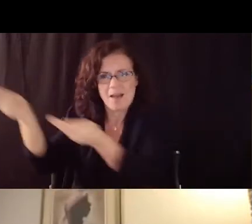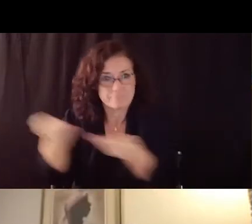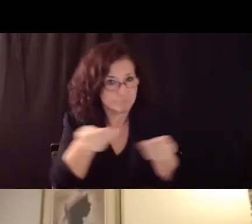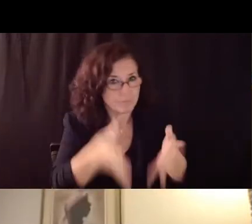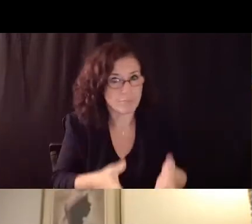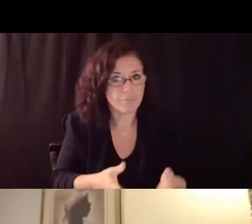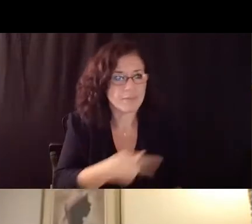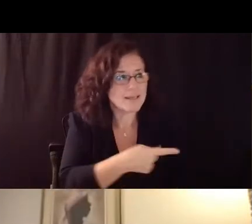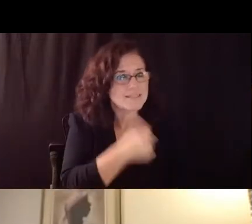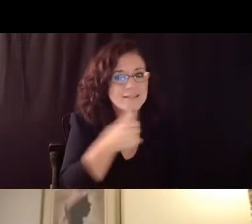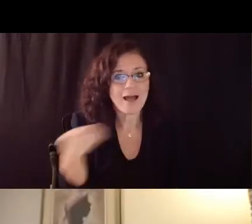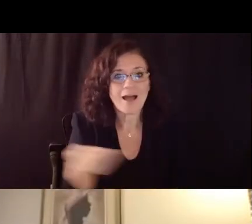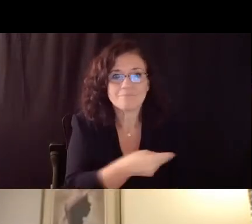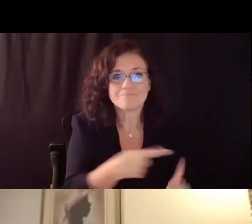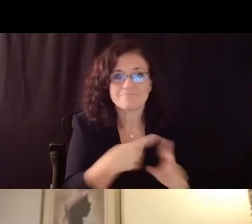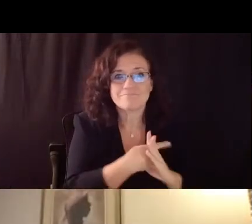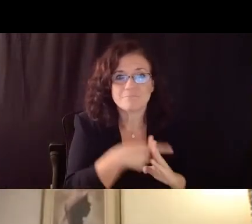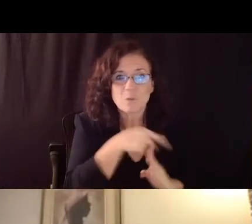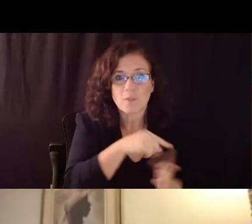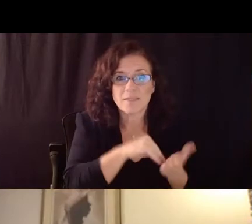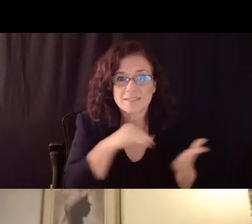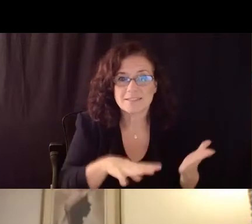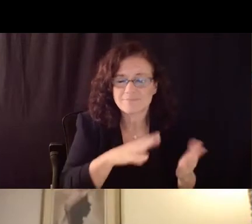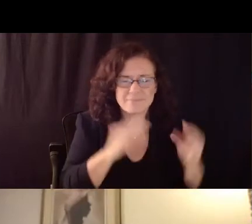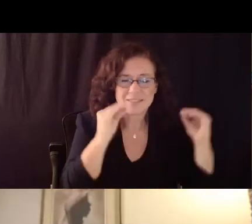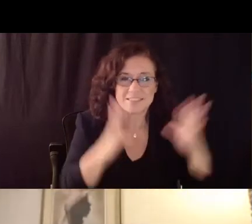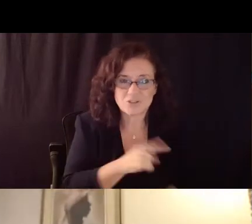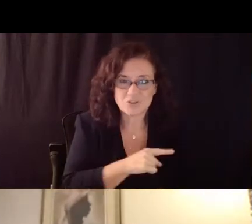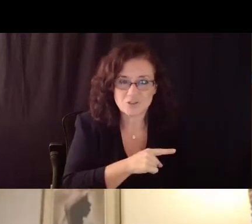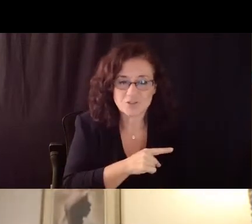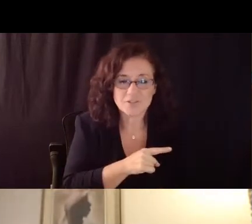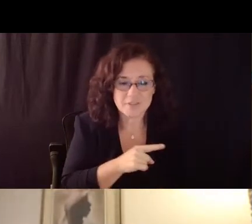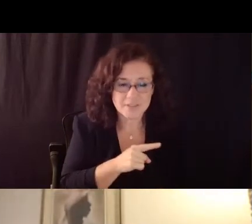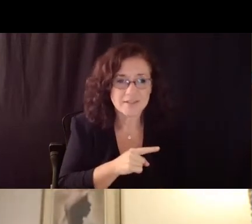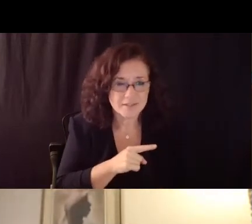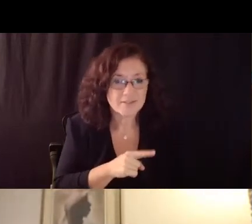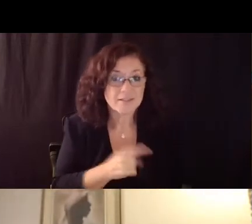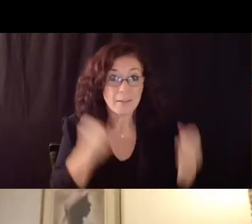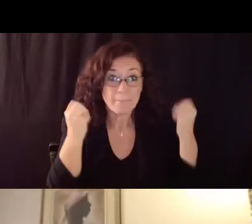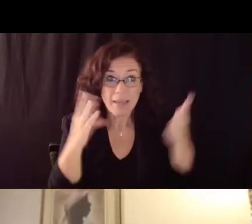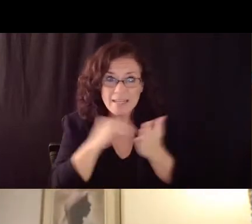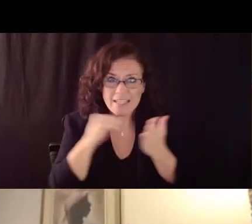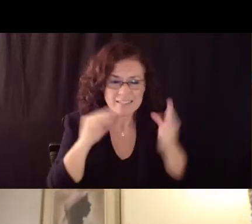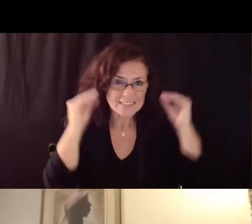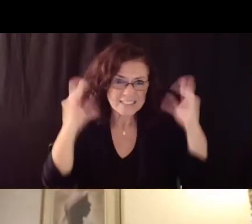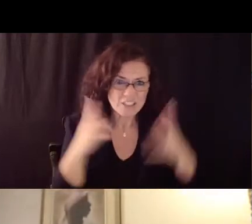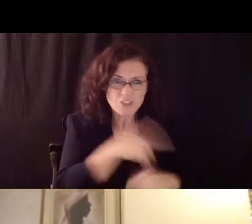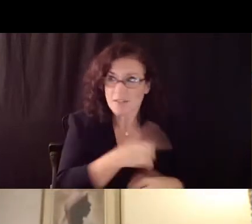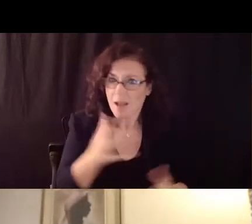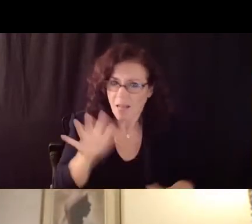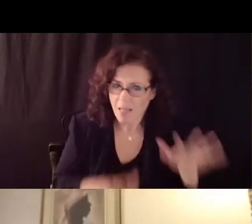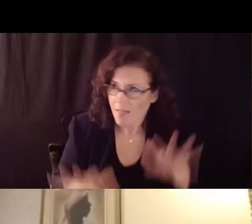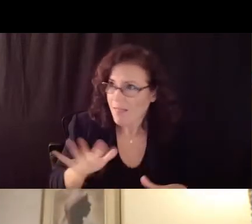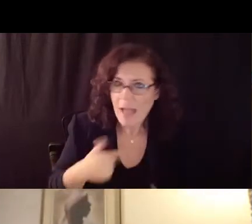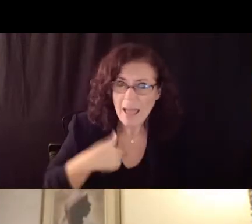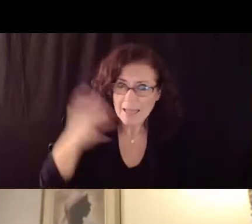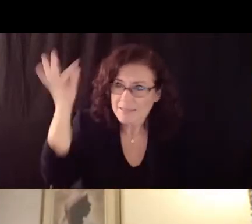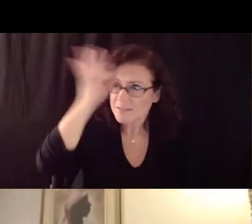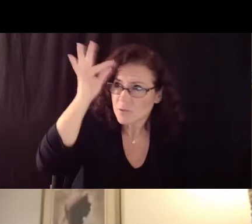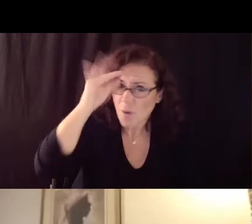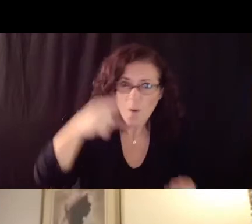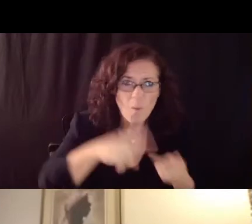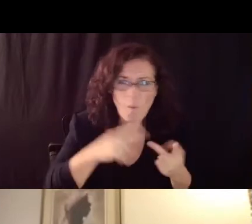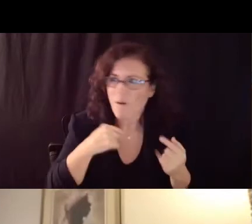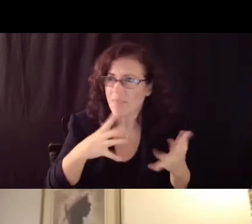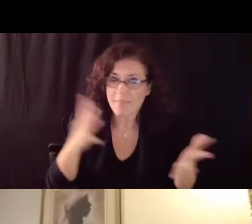letters that's kind of been um the common thread of i didn't know it's going on it's too fast so that's just my reading